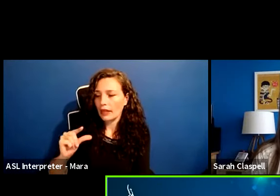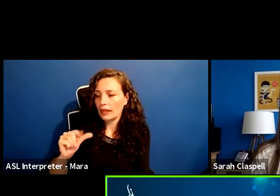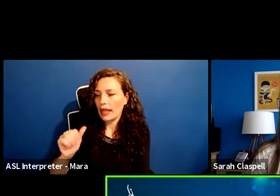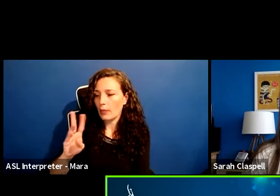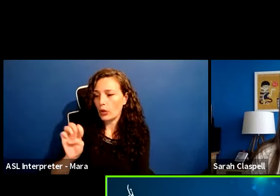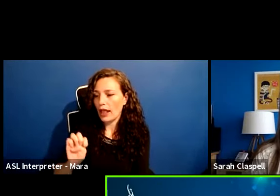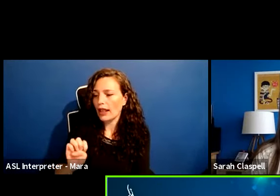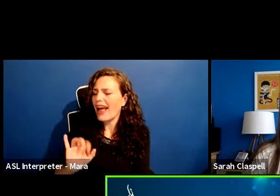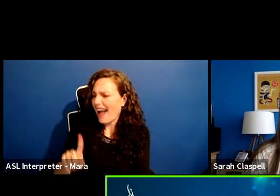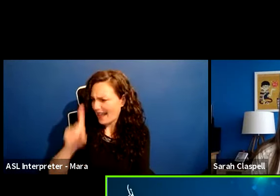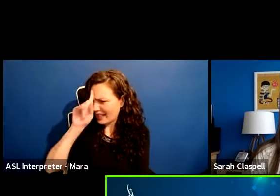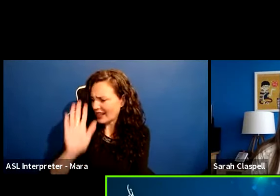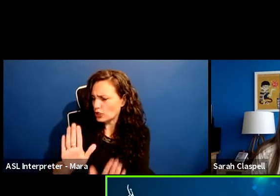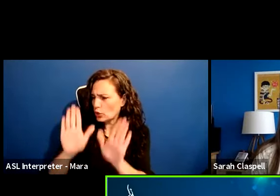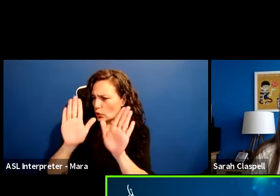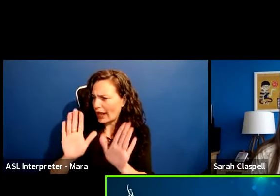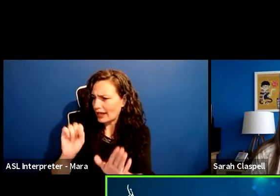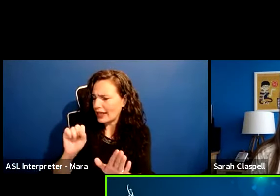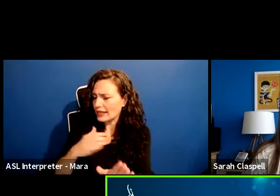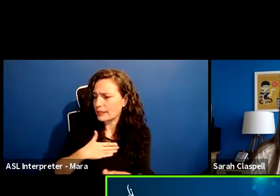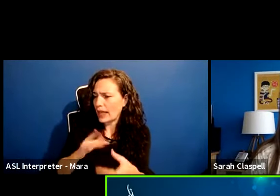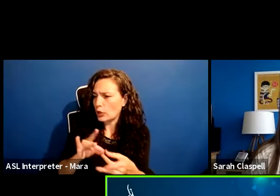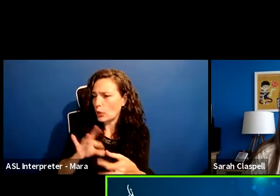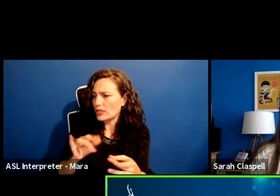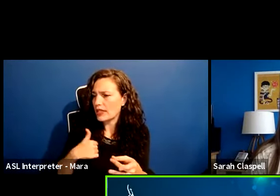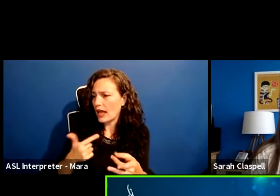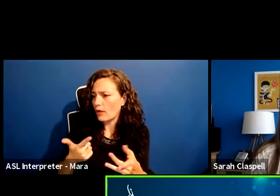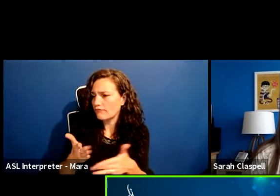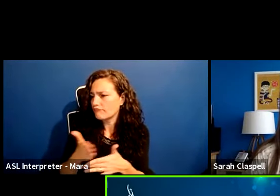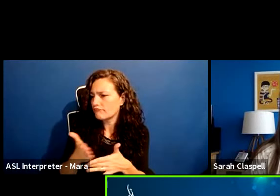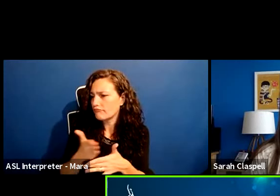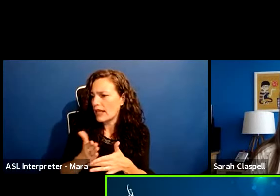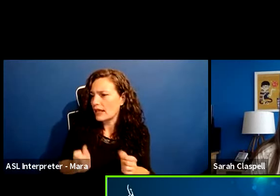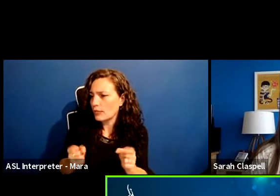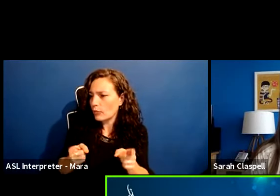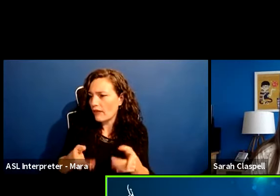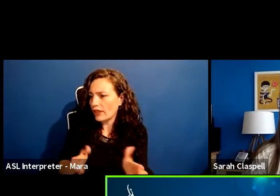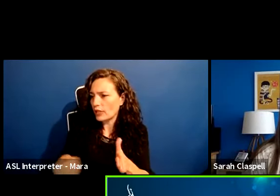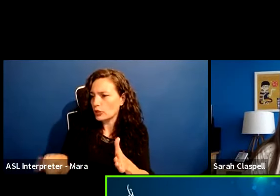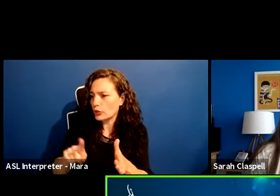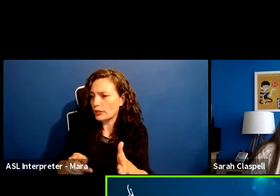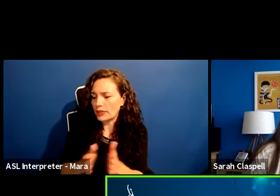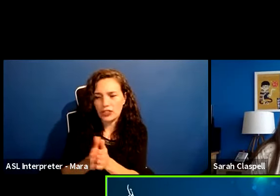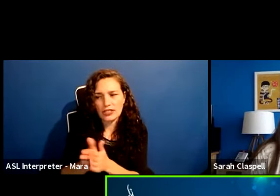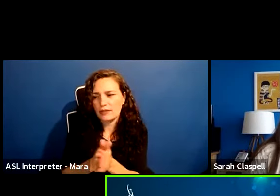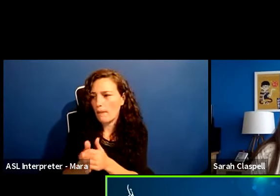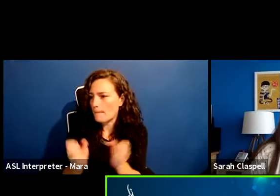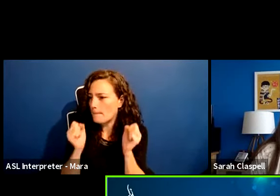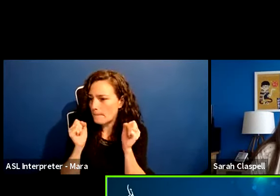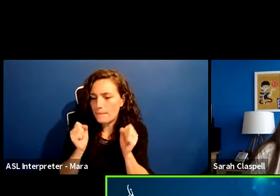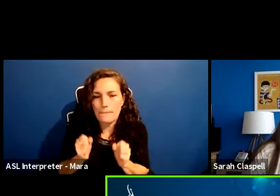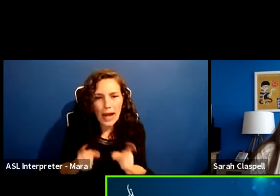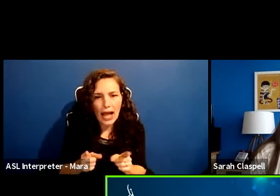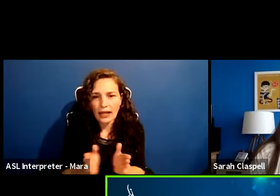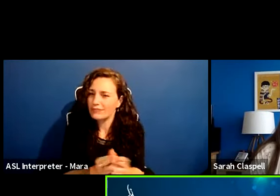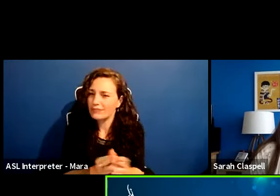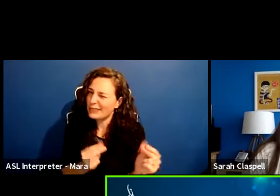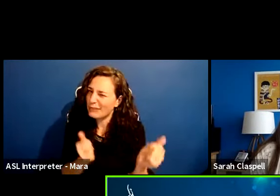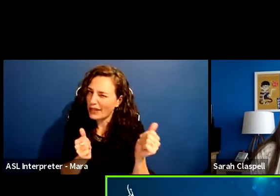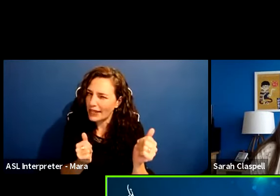want to share also, I think with, um, improv is it allows you to be spontaneous in your response. You know, if